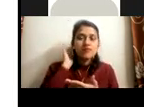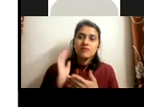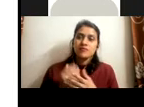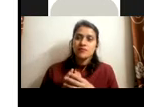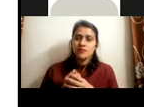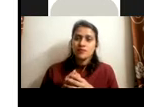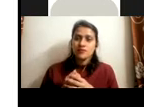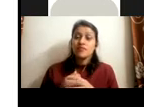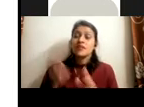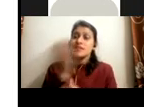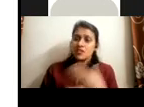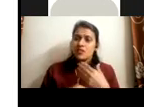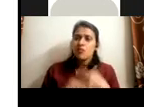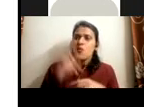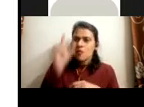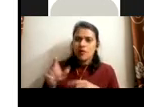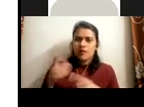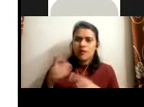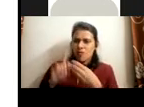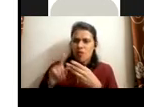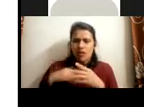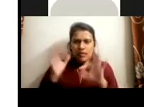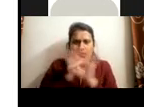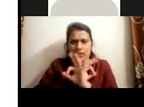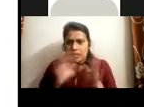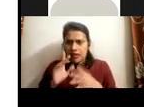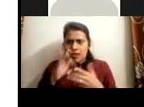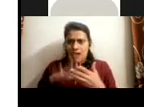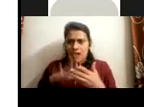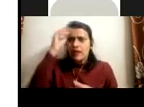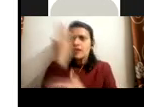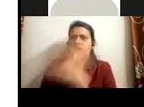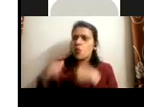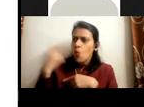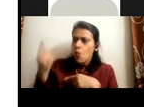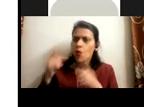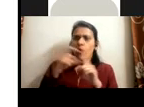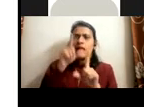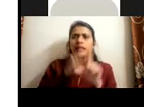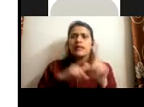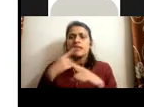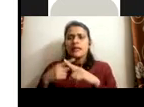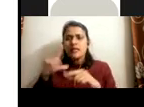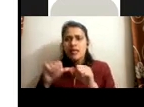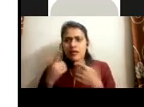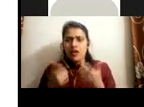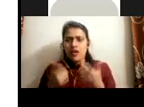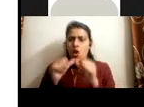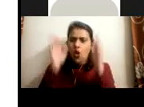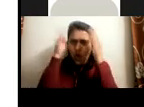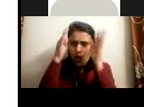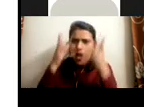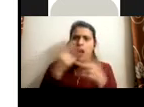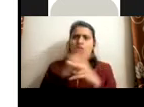the employer is still not very ready. know, we have replaced people with learning disabilities, dyslexia, autism through this model. We said